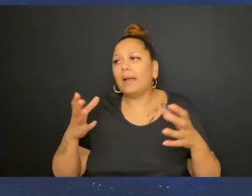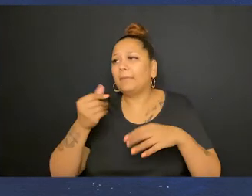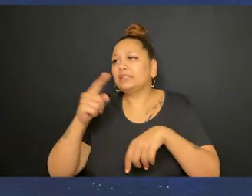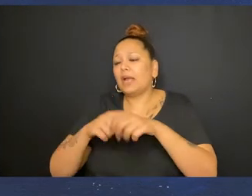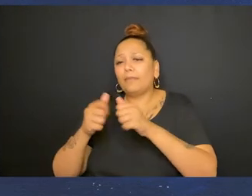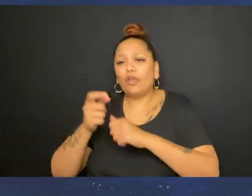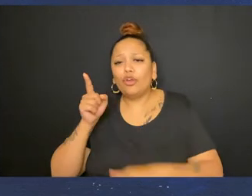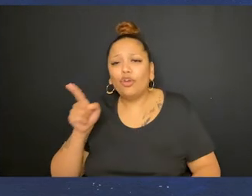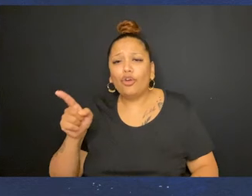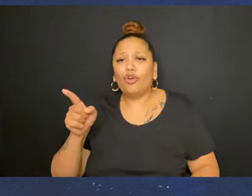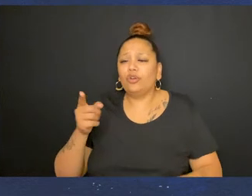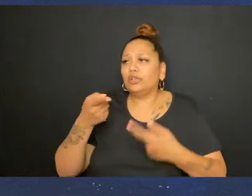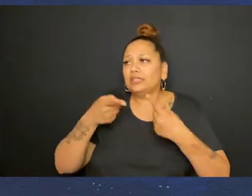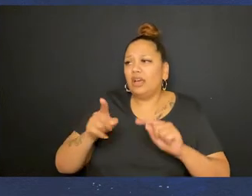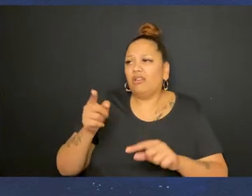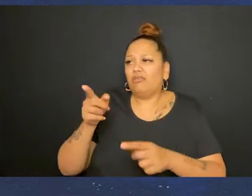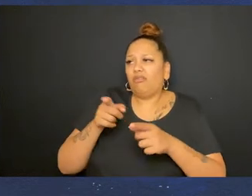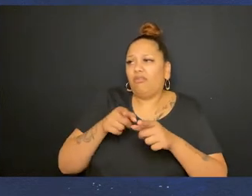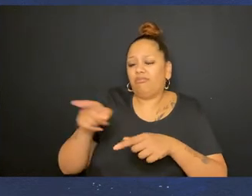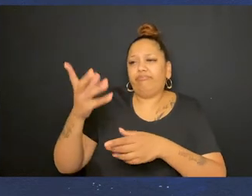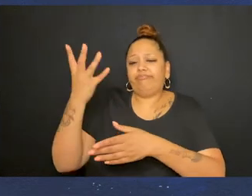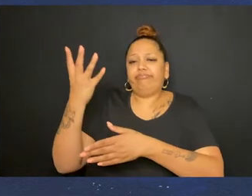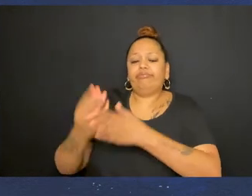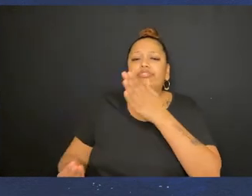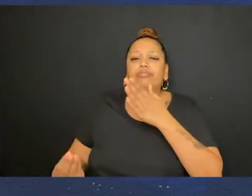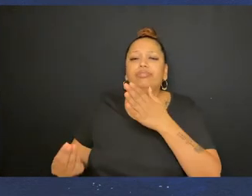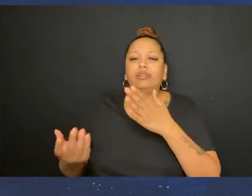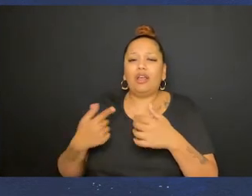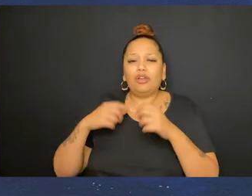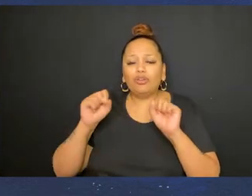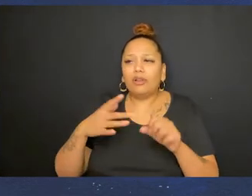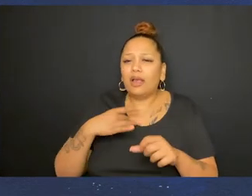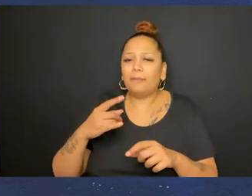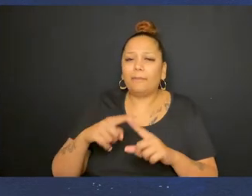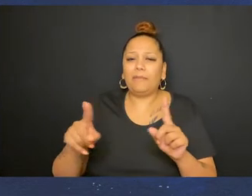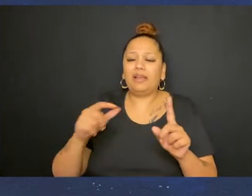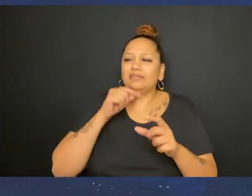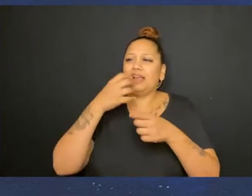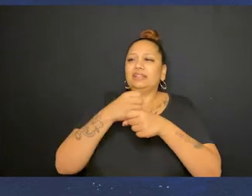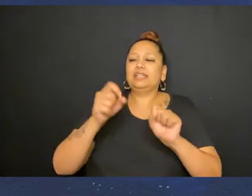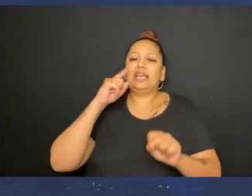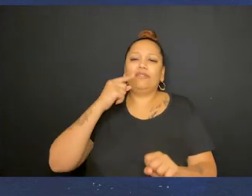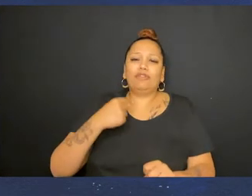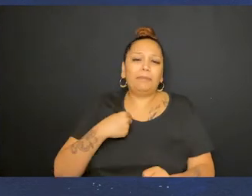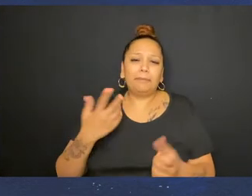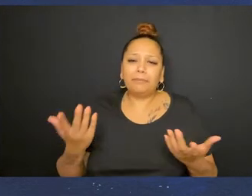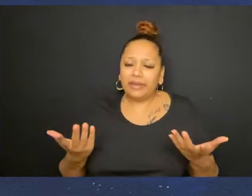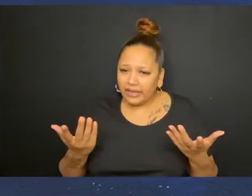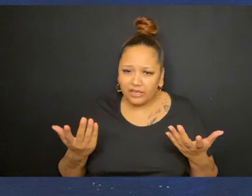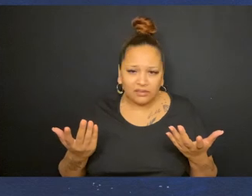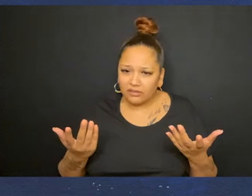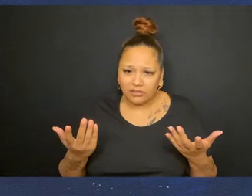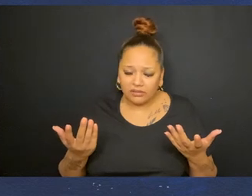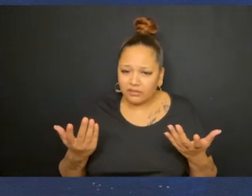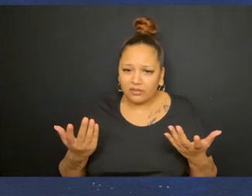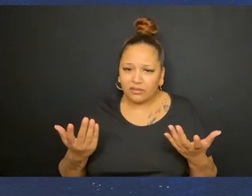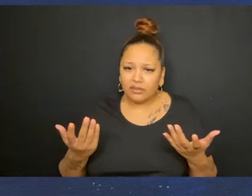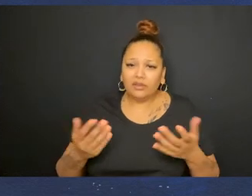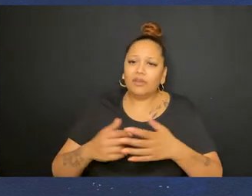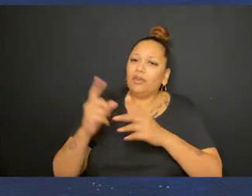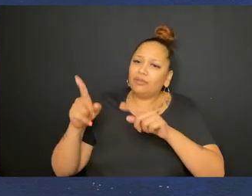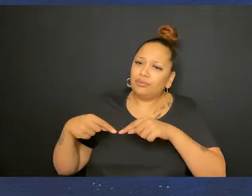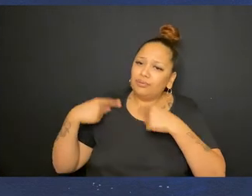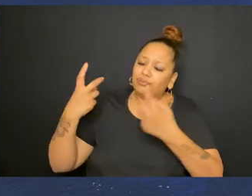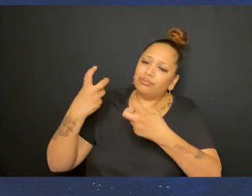I wasn't able to spend as much time with her leading up to her passing as I would have liked to because it wasn't safe for me to do